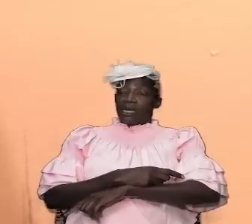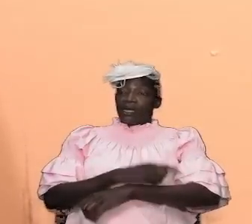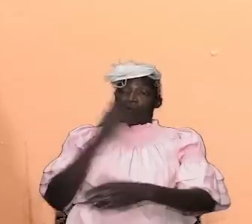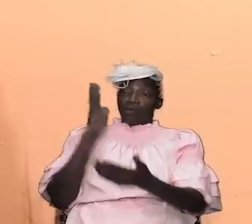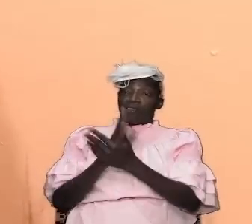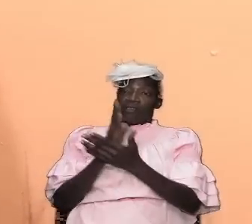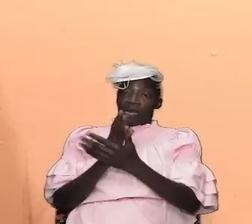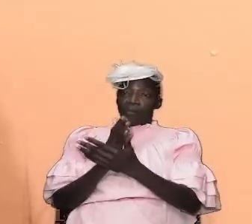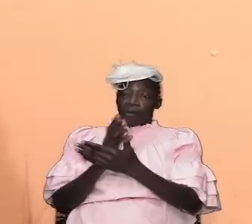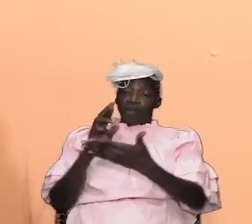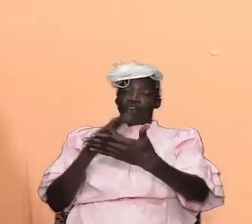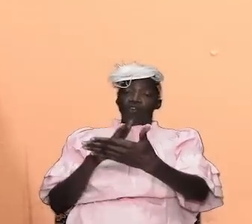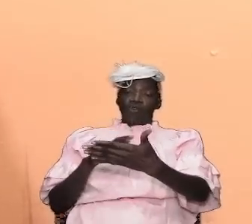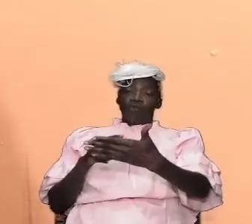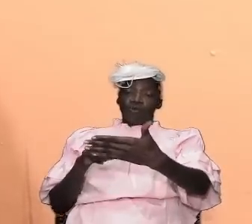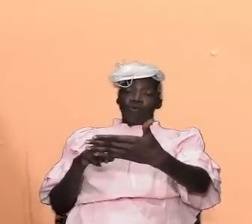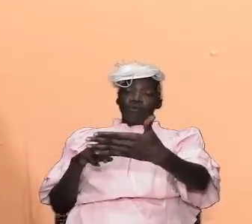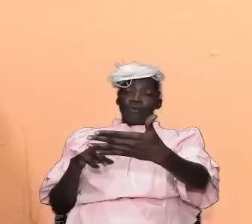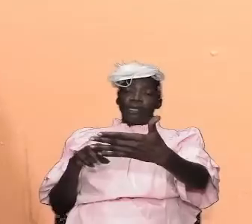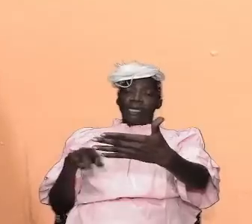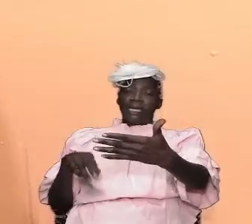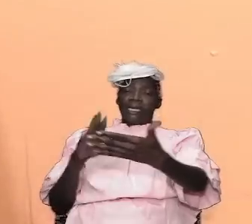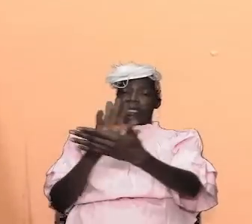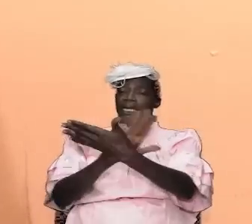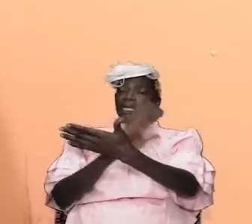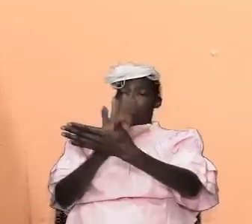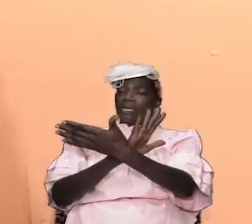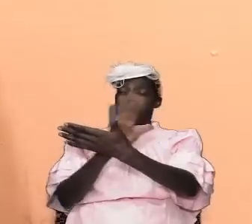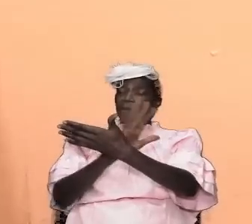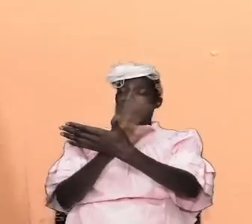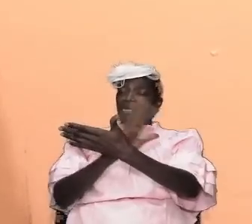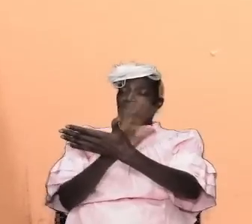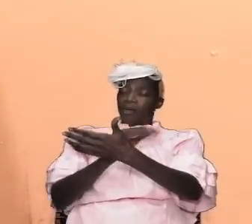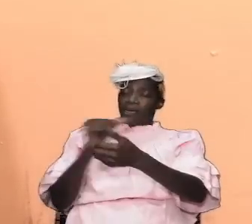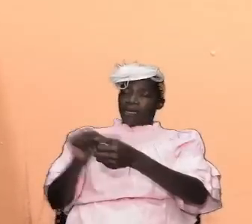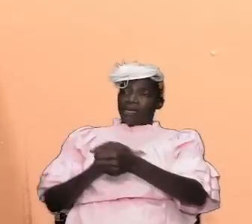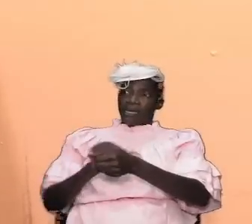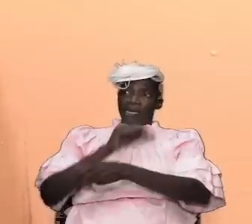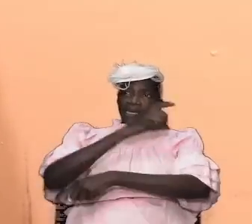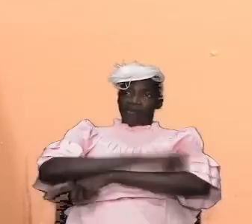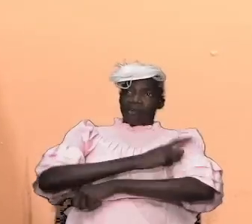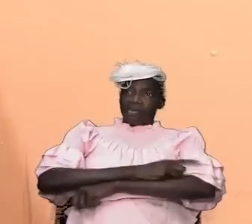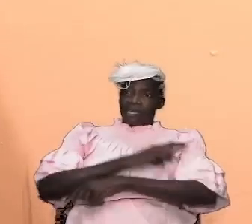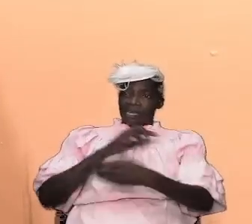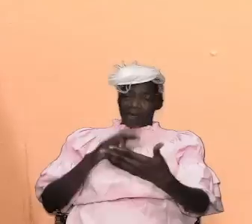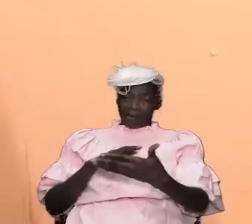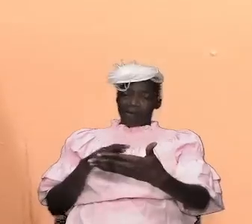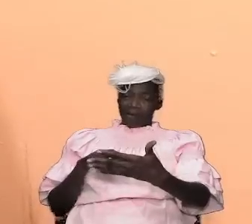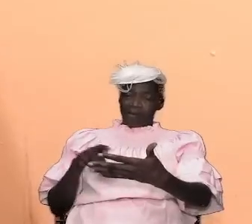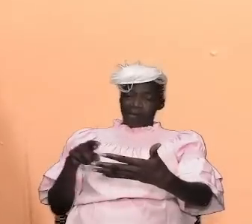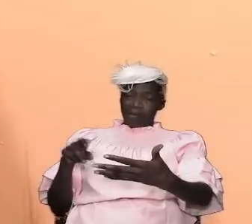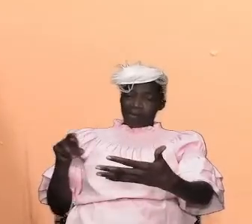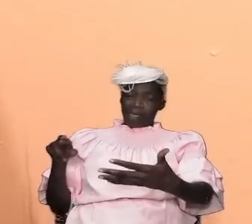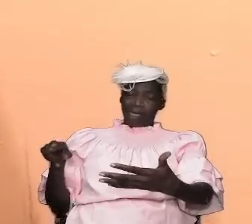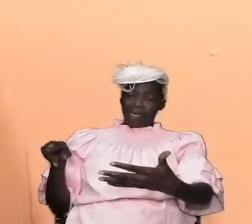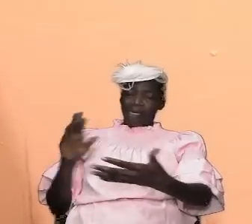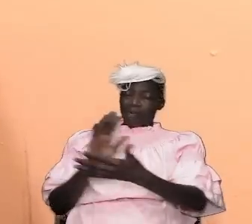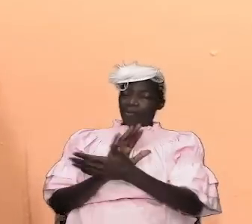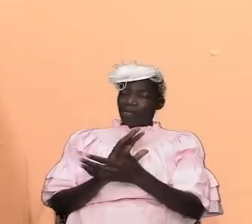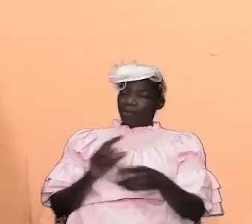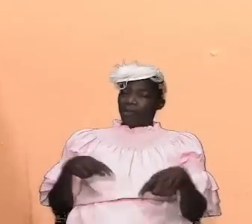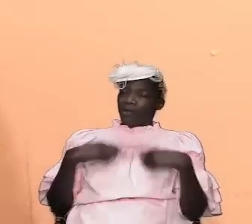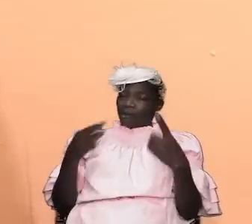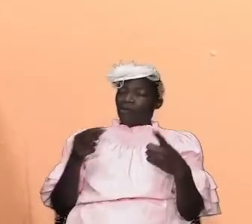because greener is a part of our daily activity and every day we read the greener and so we can go